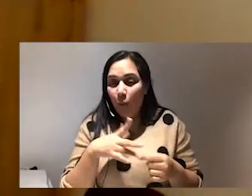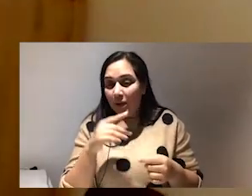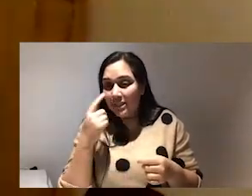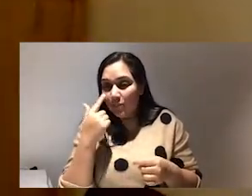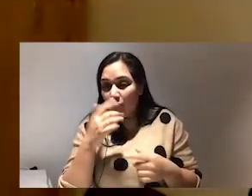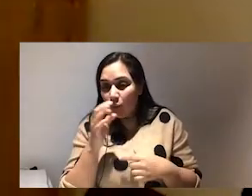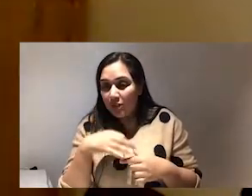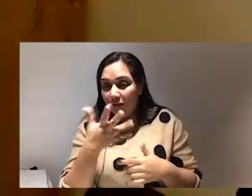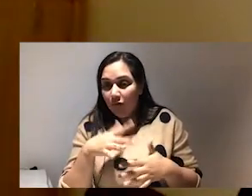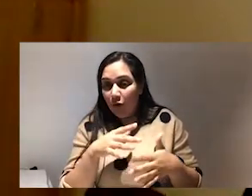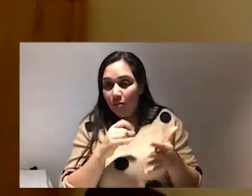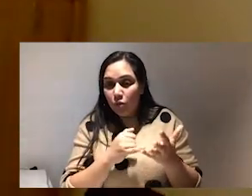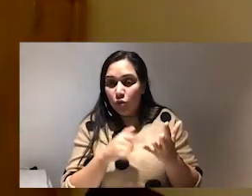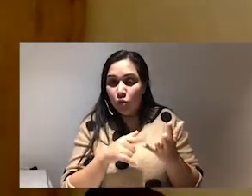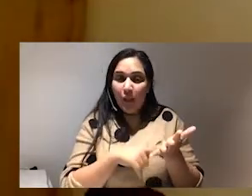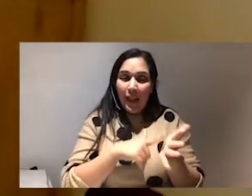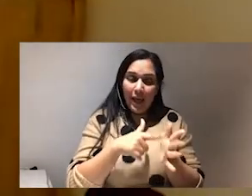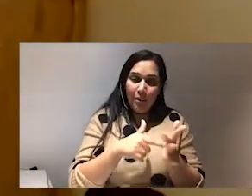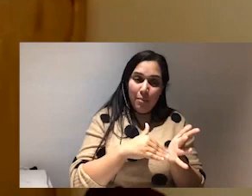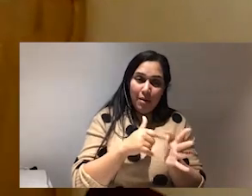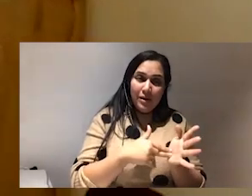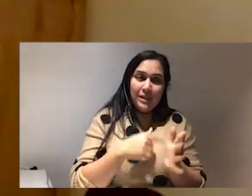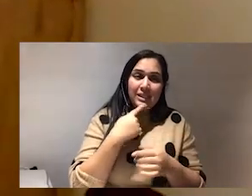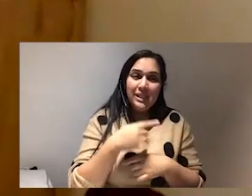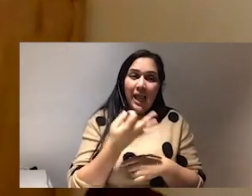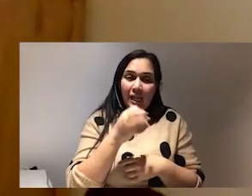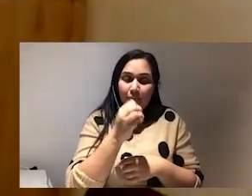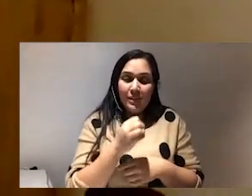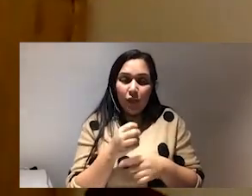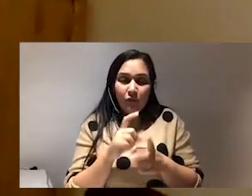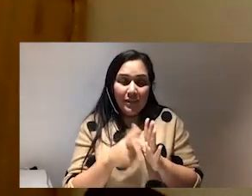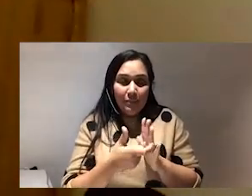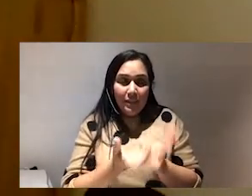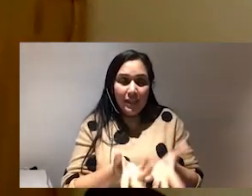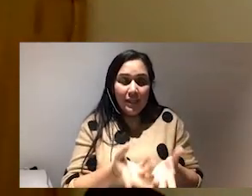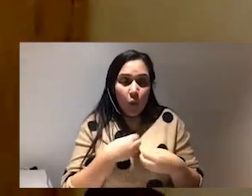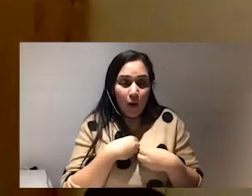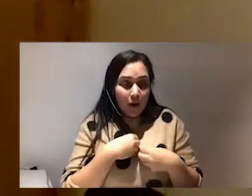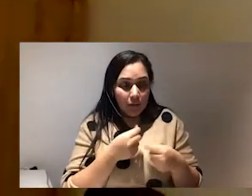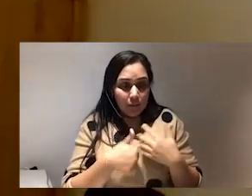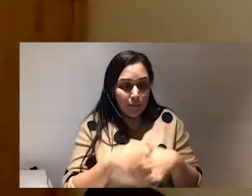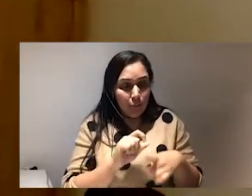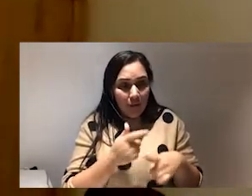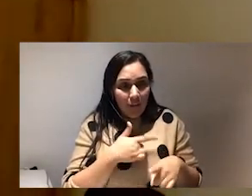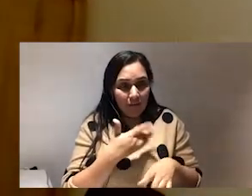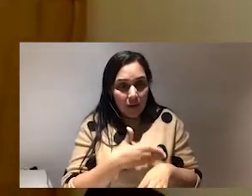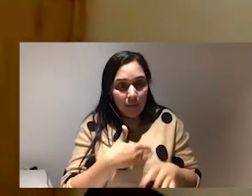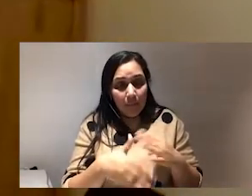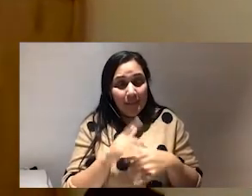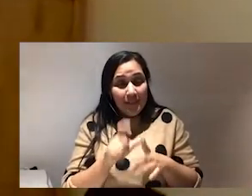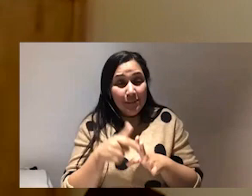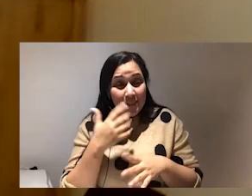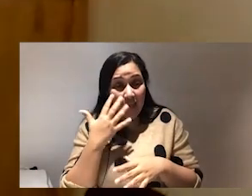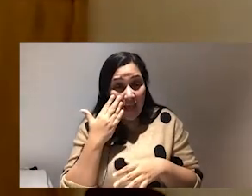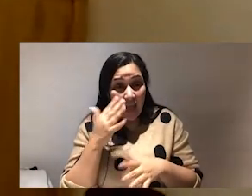with a question from suliman which says 80 of disability is acquired in somebody's lifetime disability hate crime has increased